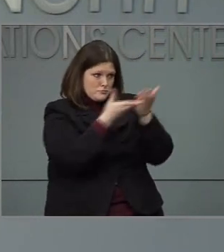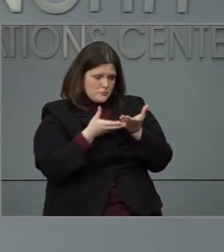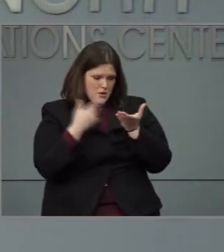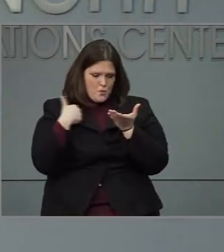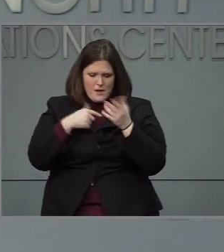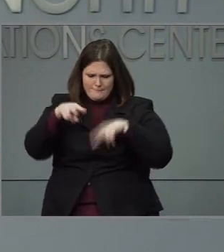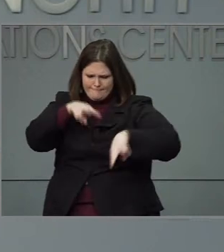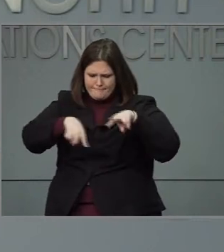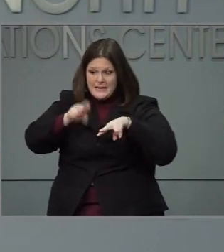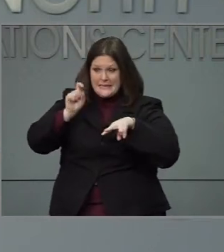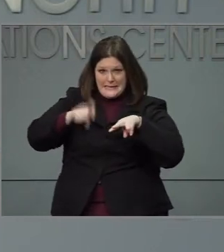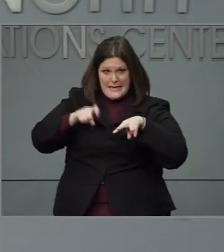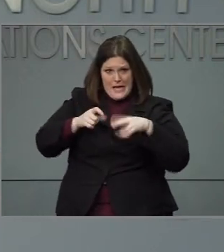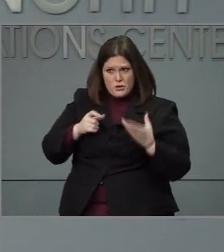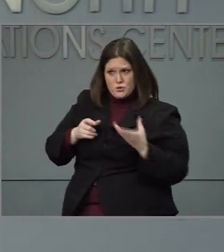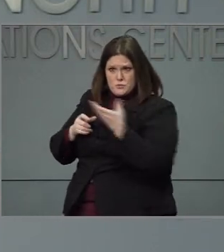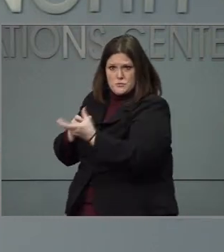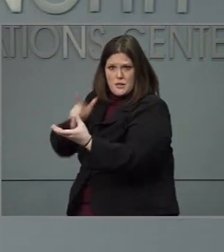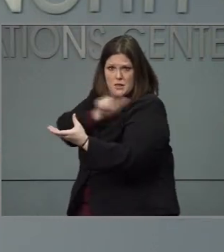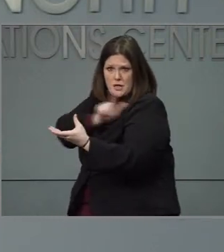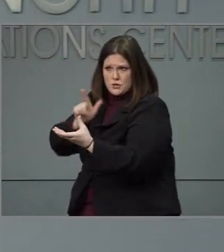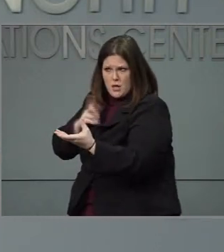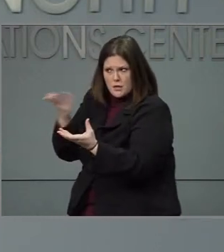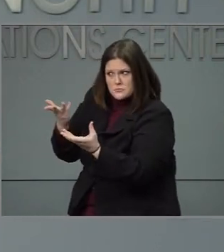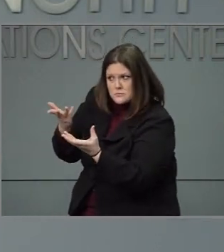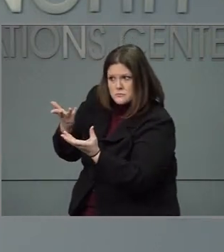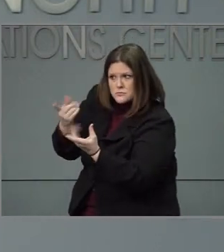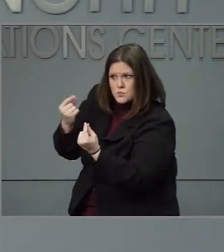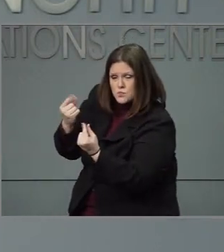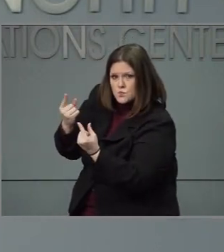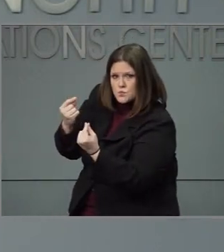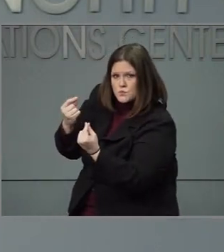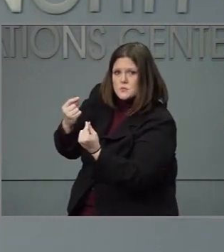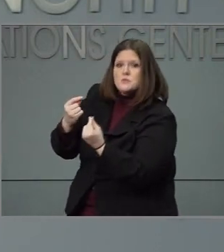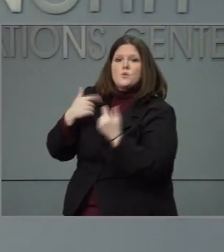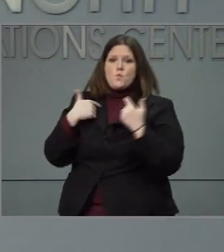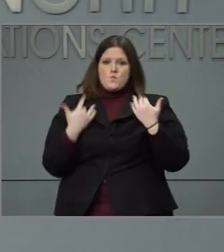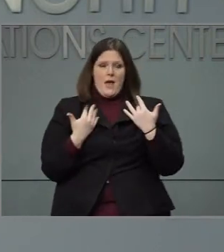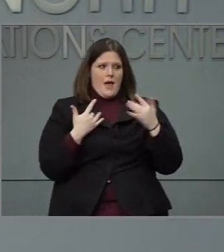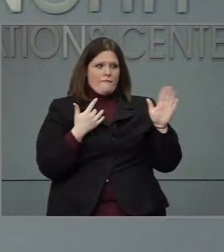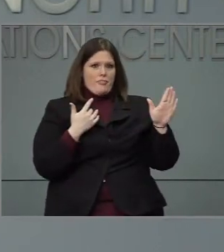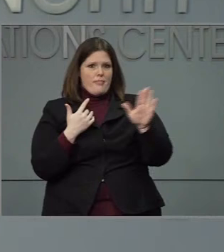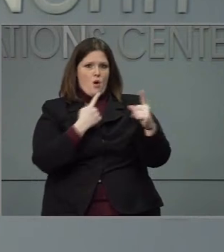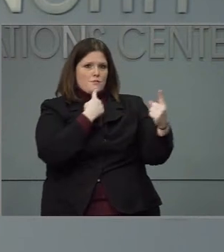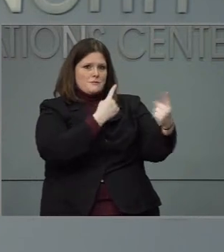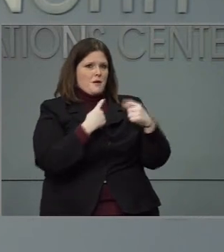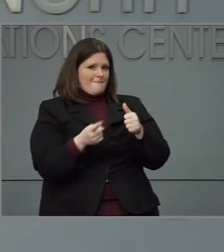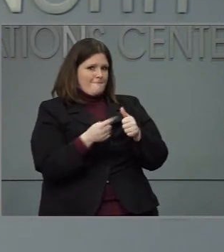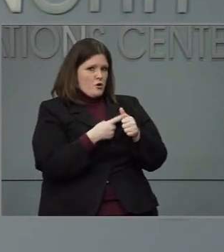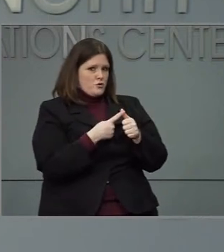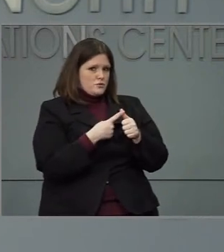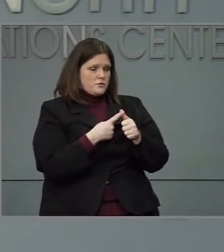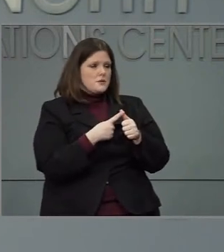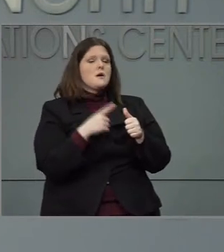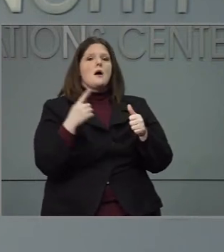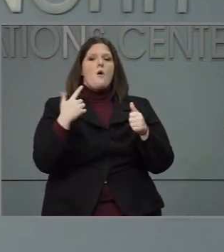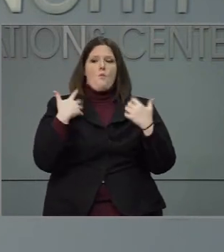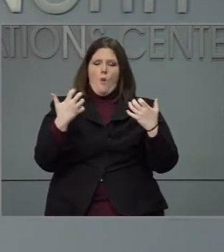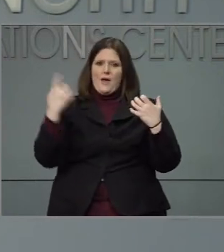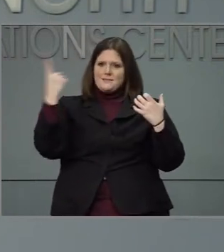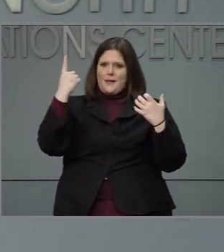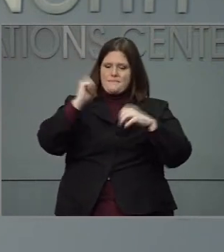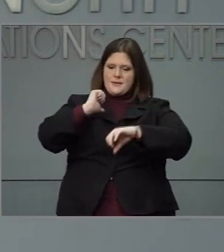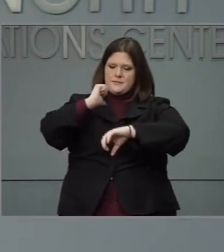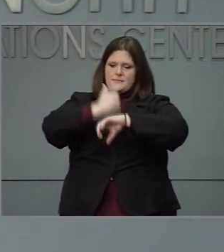think they will be receptive to something that we could come together with to make sure that we have something in place that we